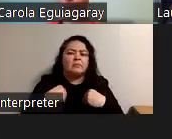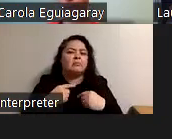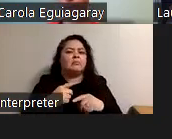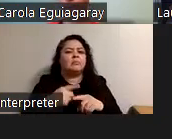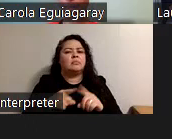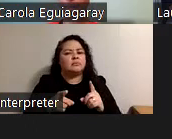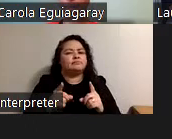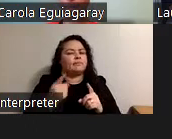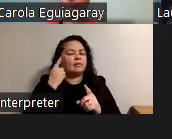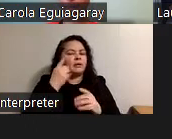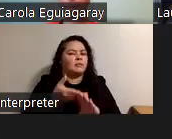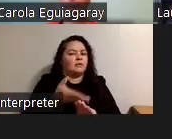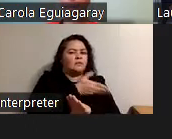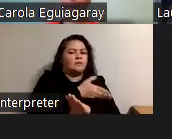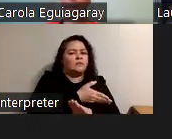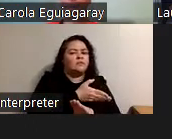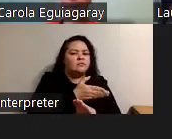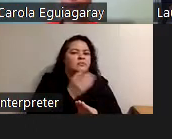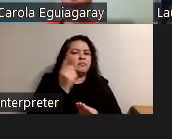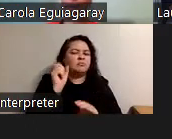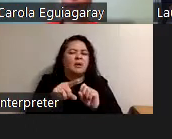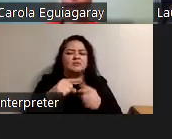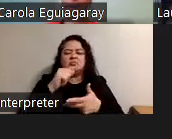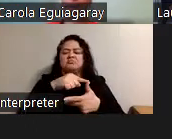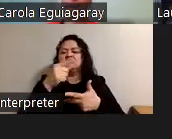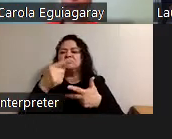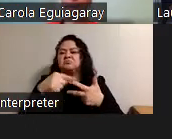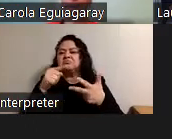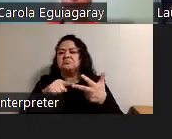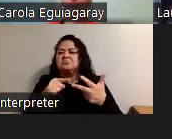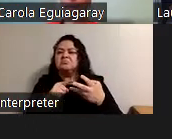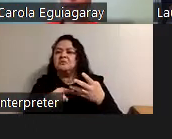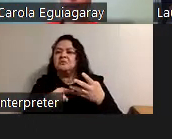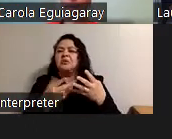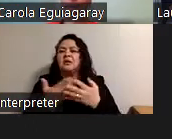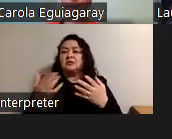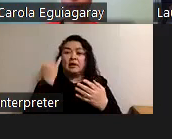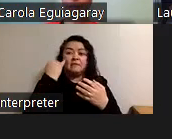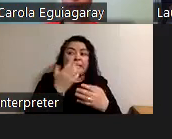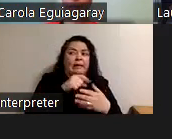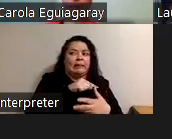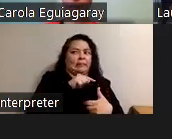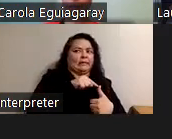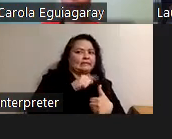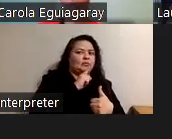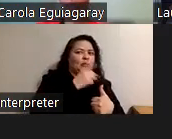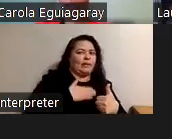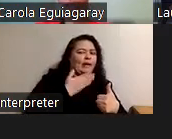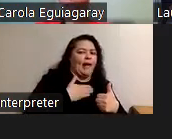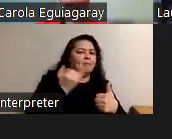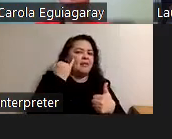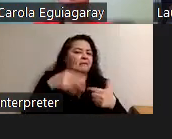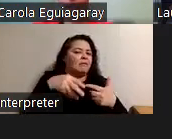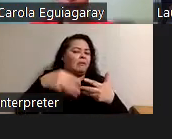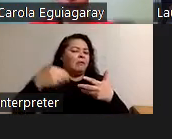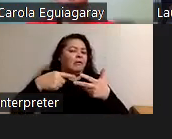think about that ahead of time and you can ask for three or four things knowing in the end if i just get this i'll be really happy so those extra couple